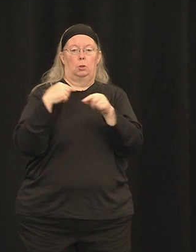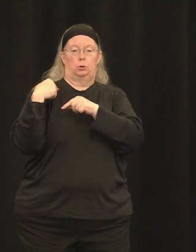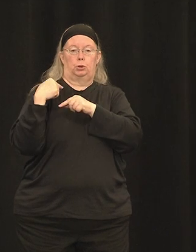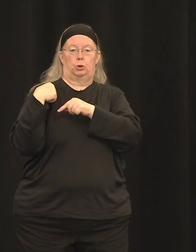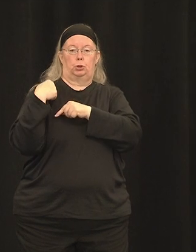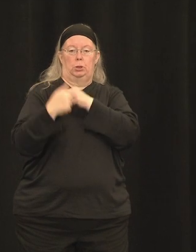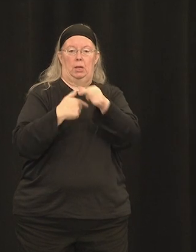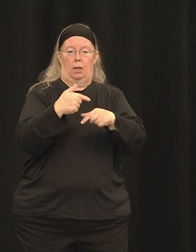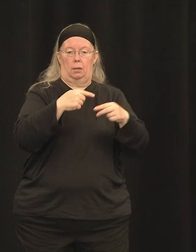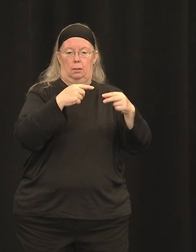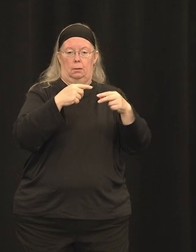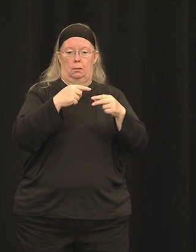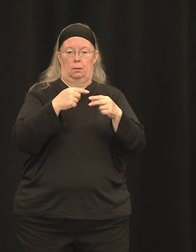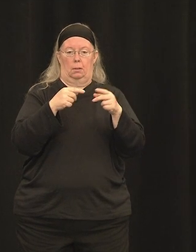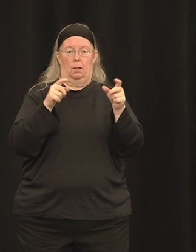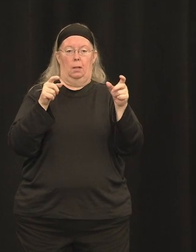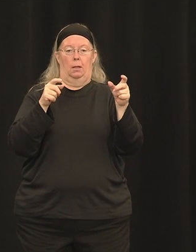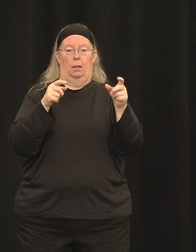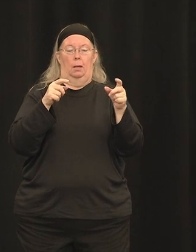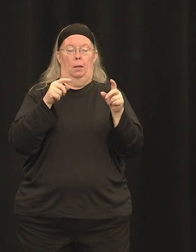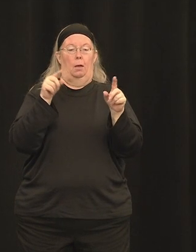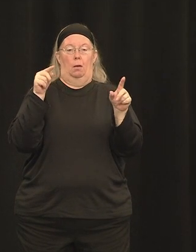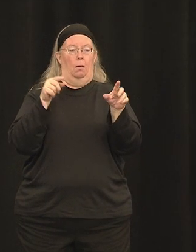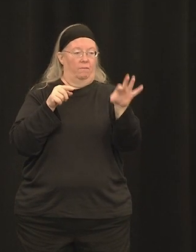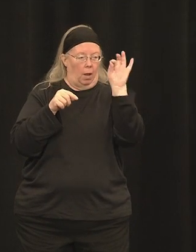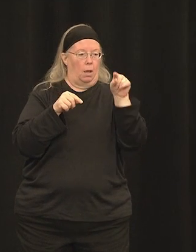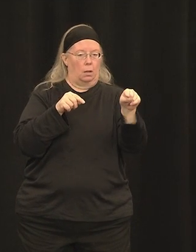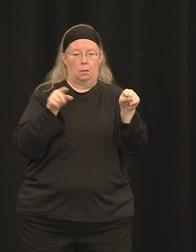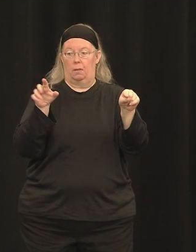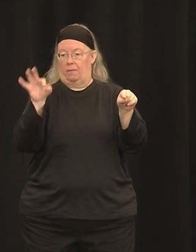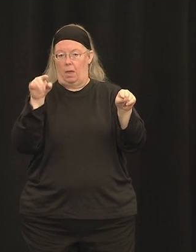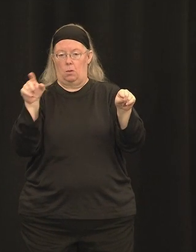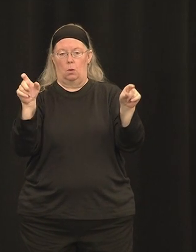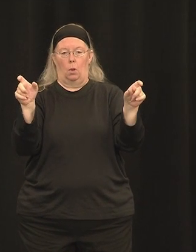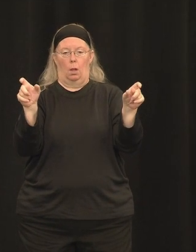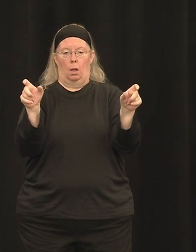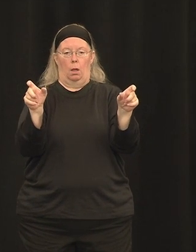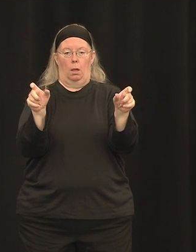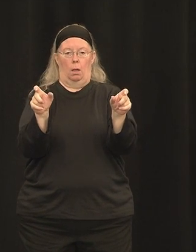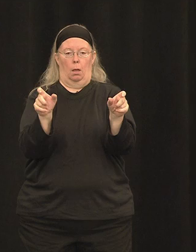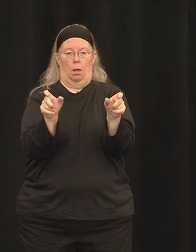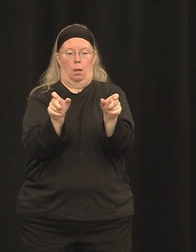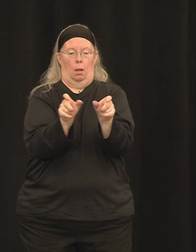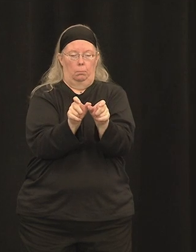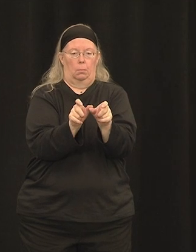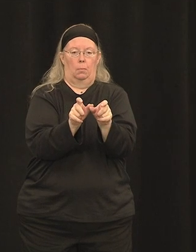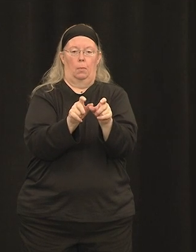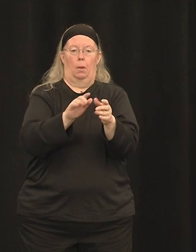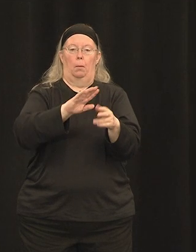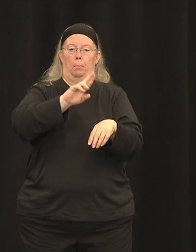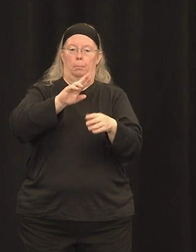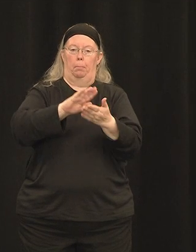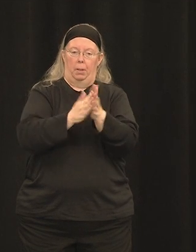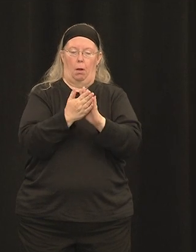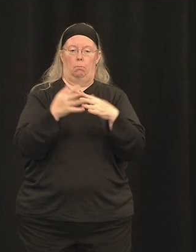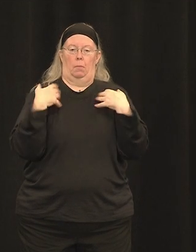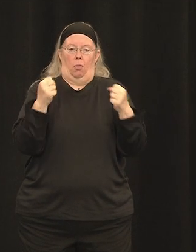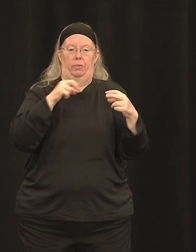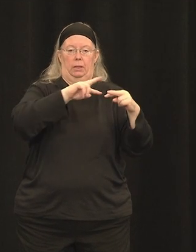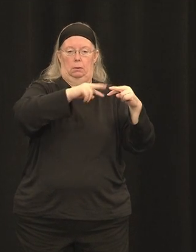recombine to form the full-length construct that ultimately generates a functional mRNA